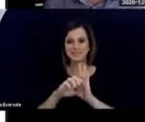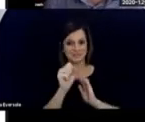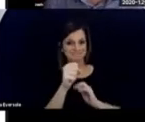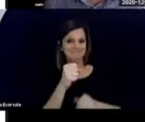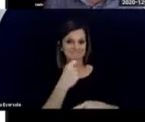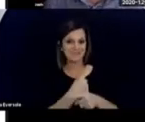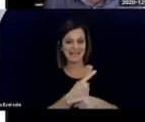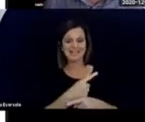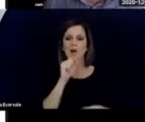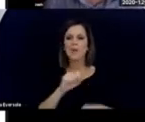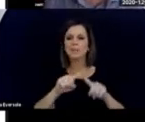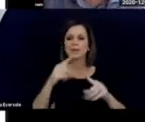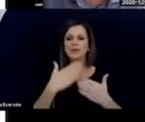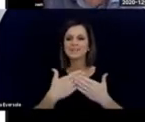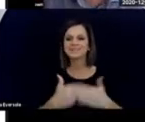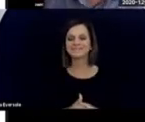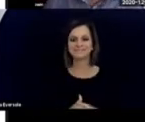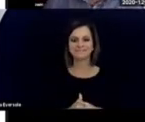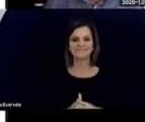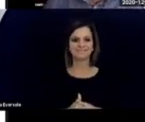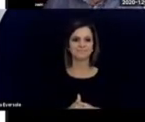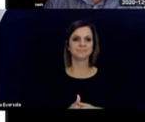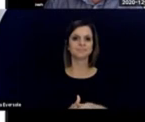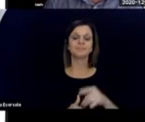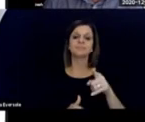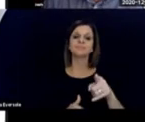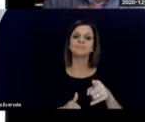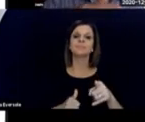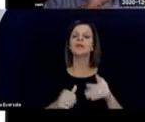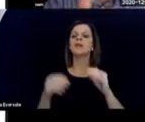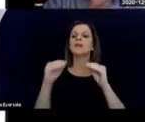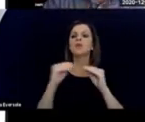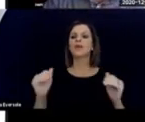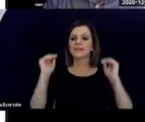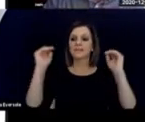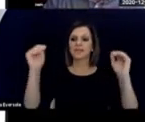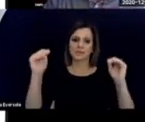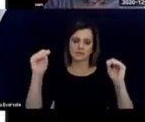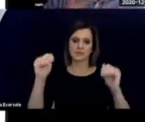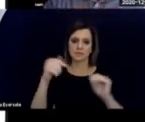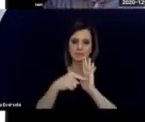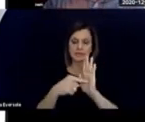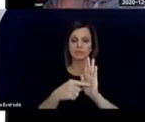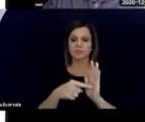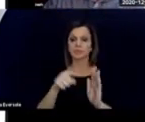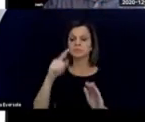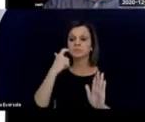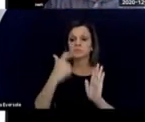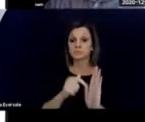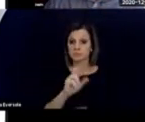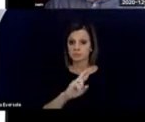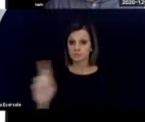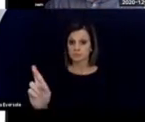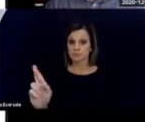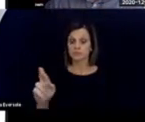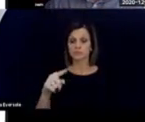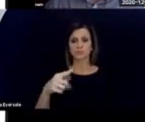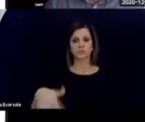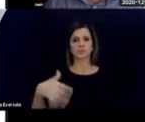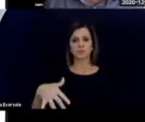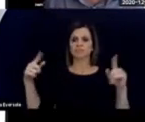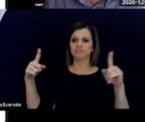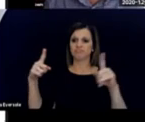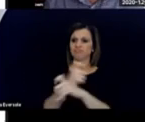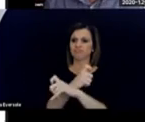Here are more advanced examples. And on the right, you can see a very, very advanced example,